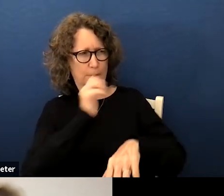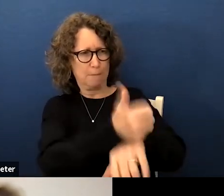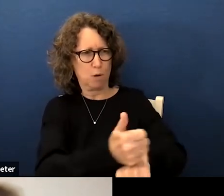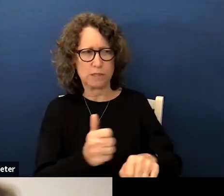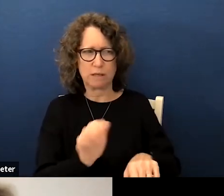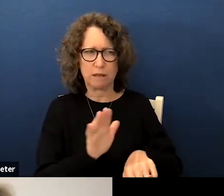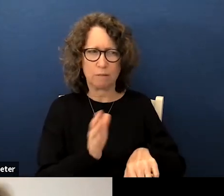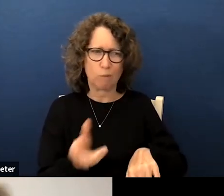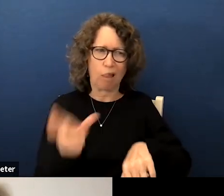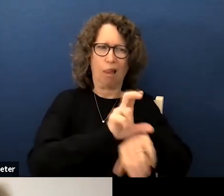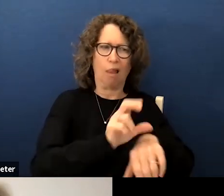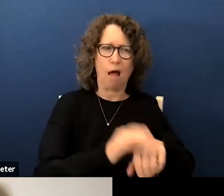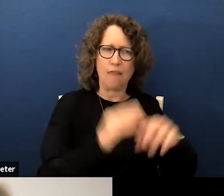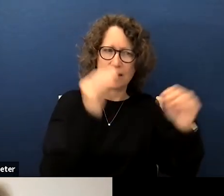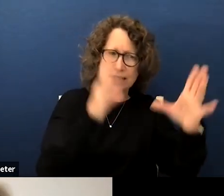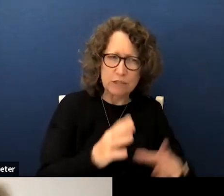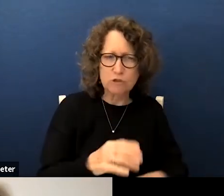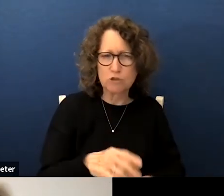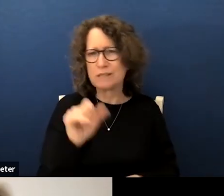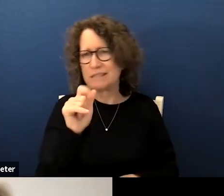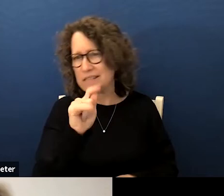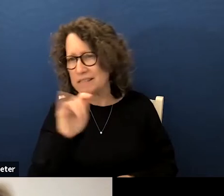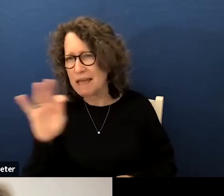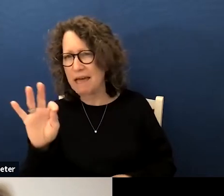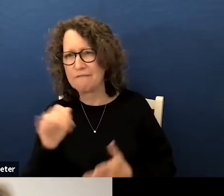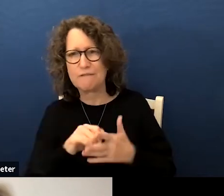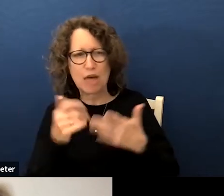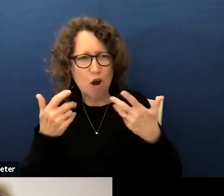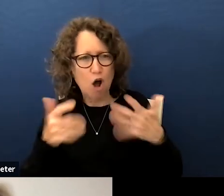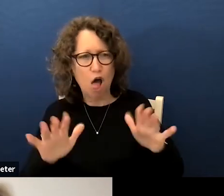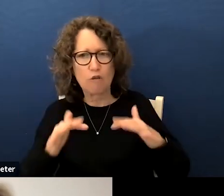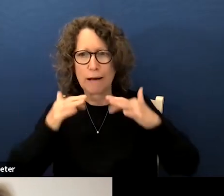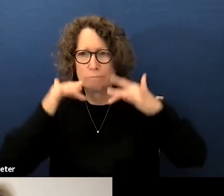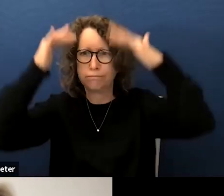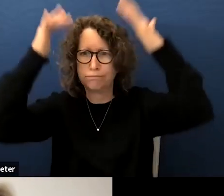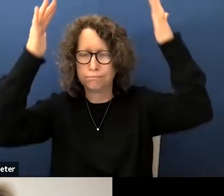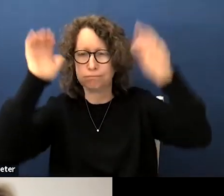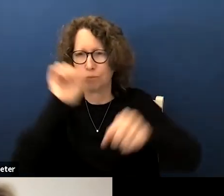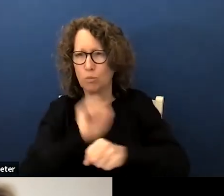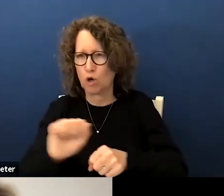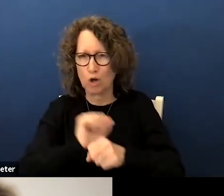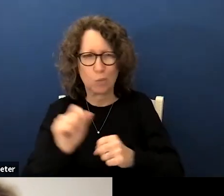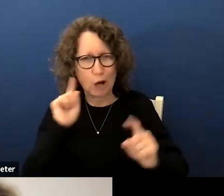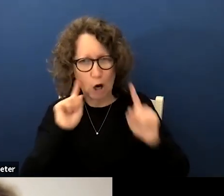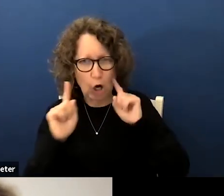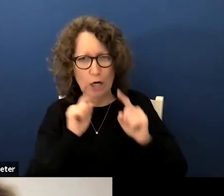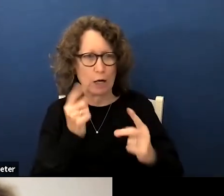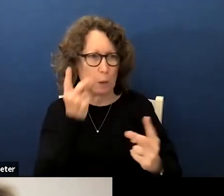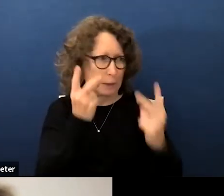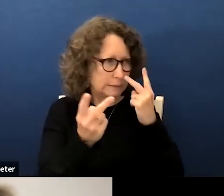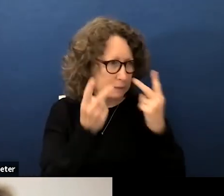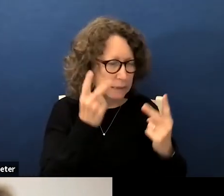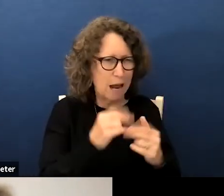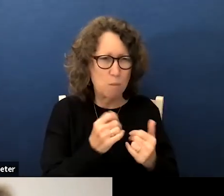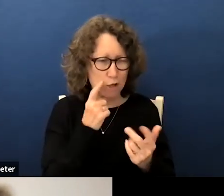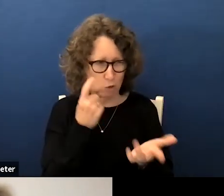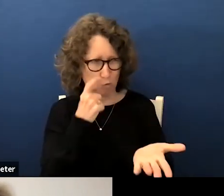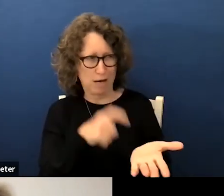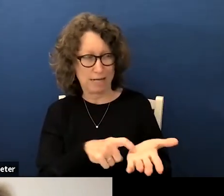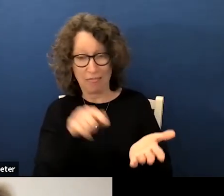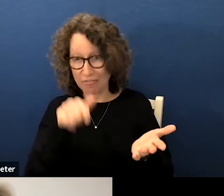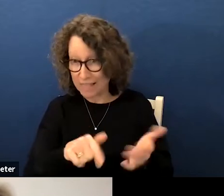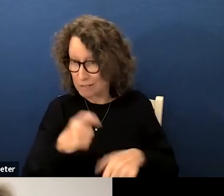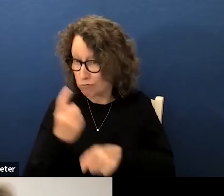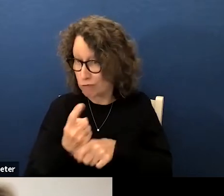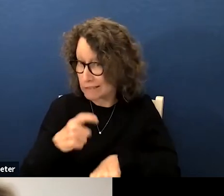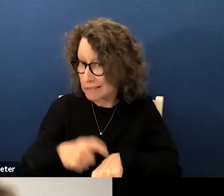teachers on the staff that are already just overloaded we've heard it we see it and so i just want to recognize is this the